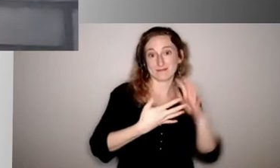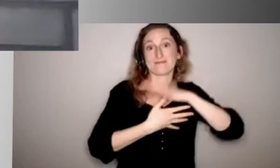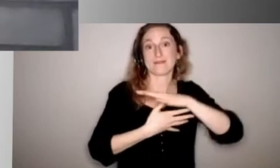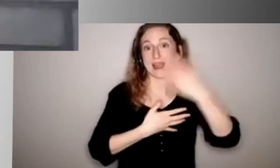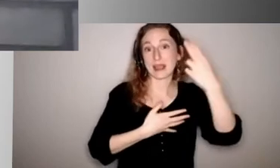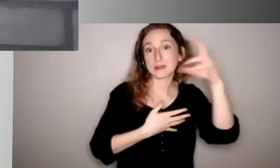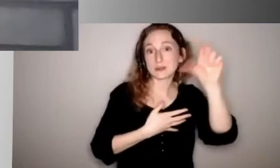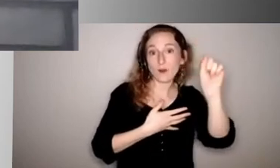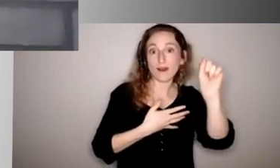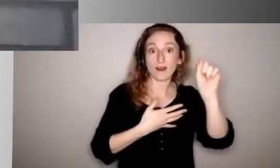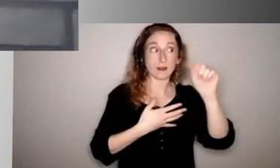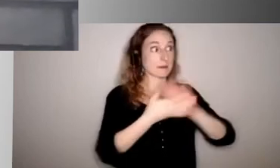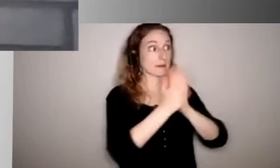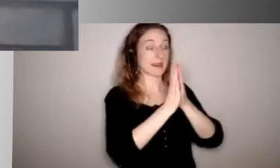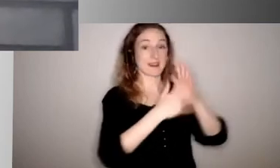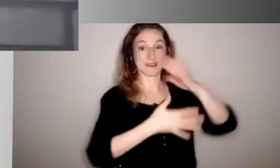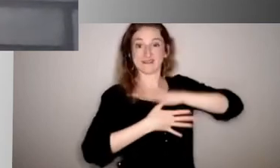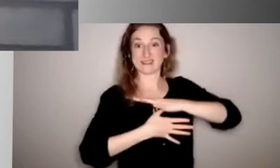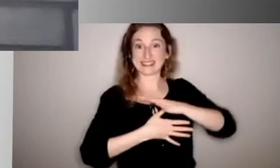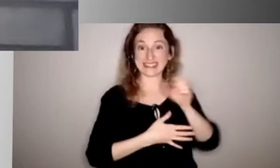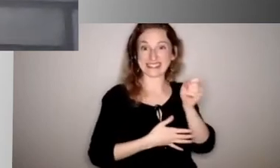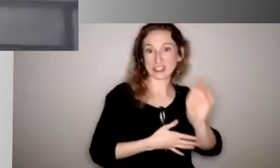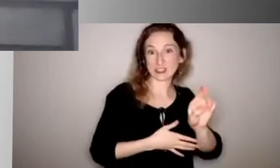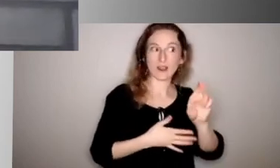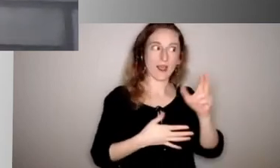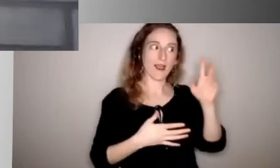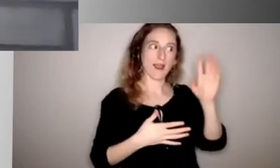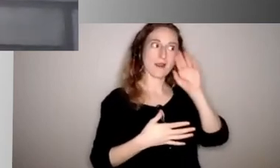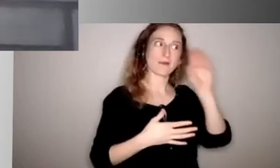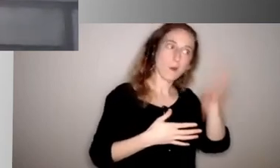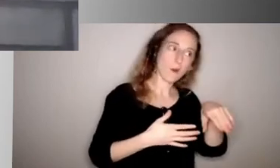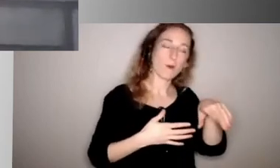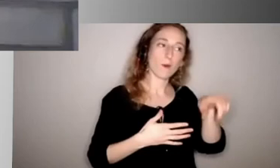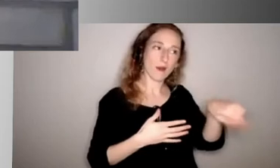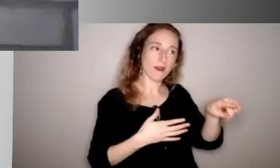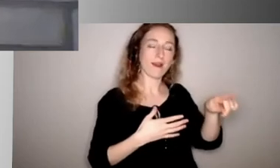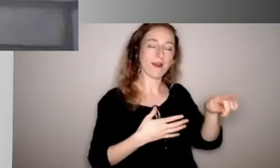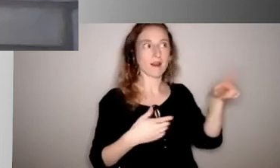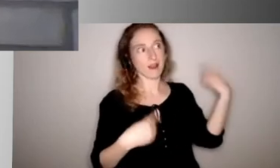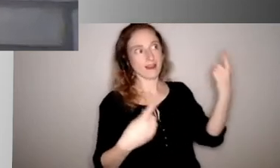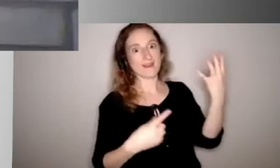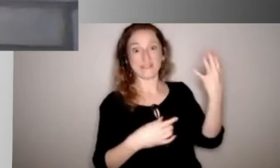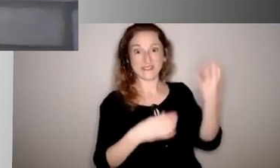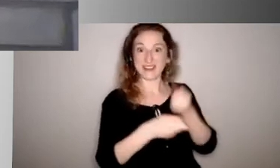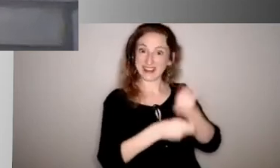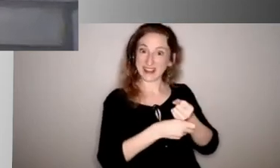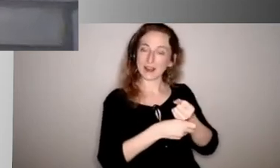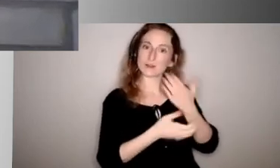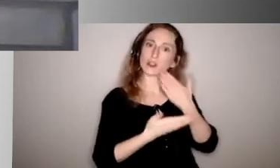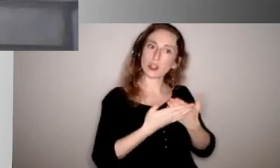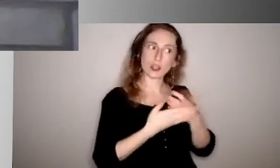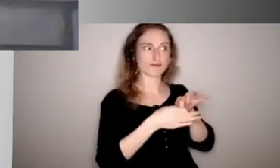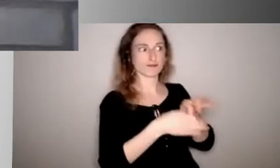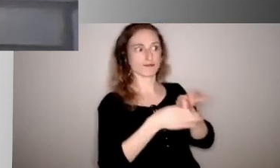I've known these kids for a long time. And you know, there's a very good rapport there. And we're going to